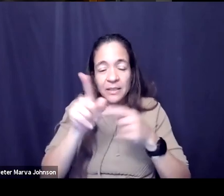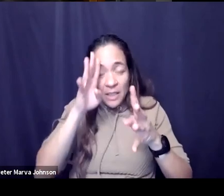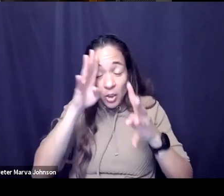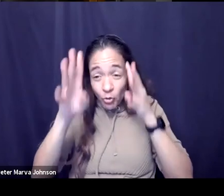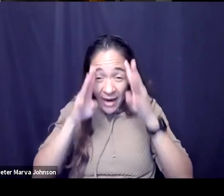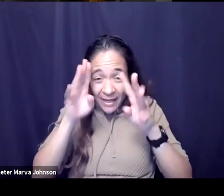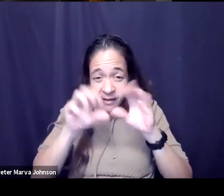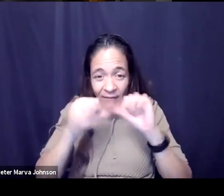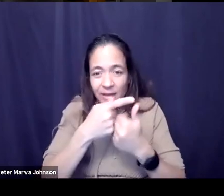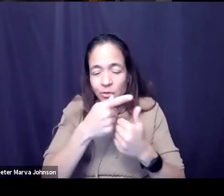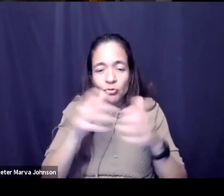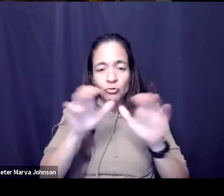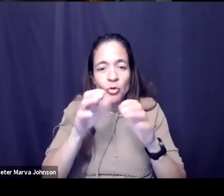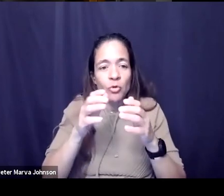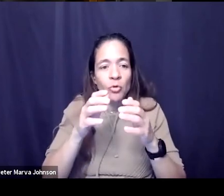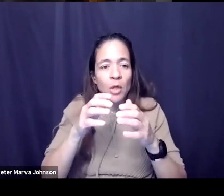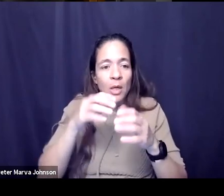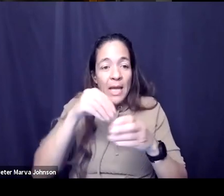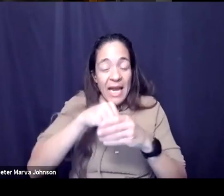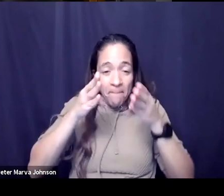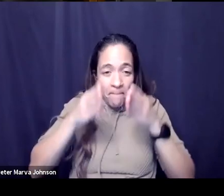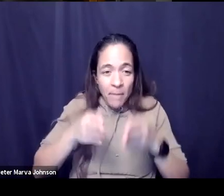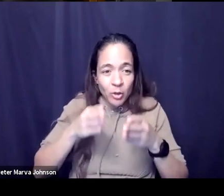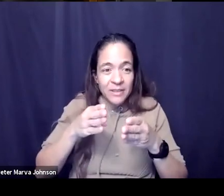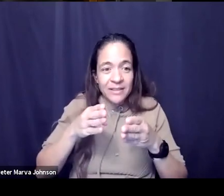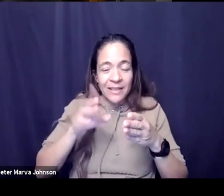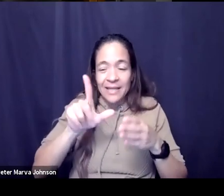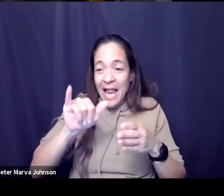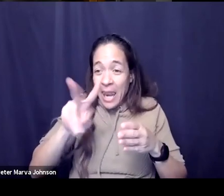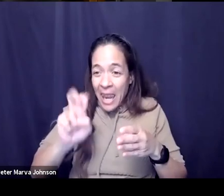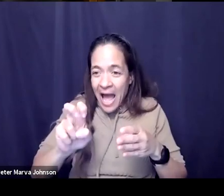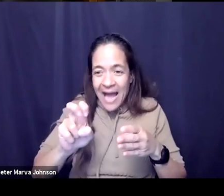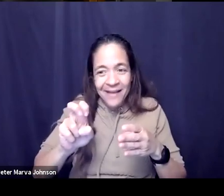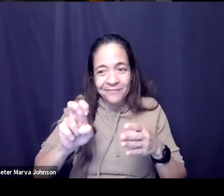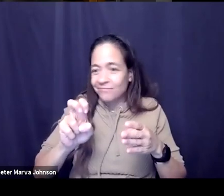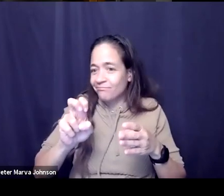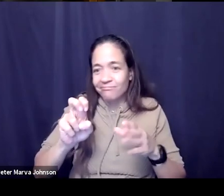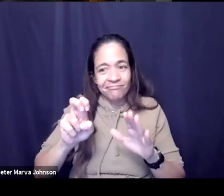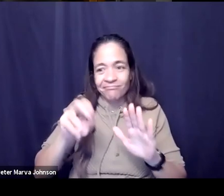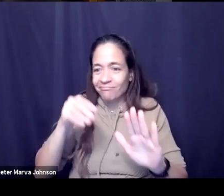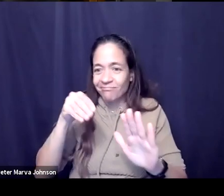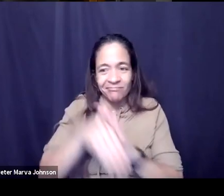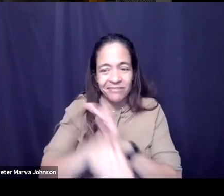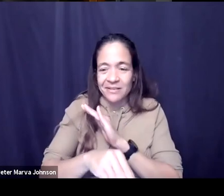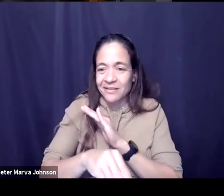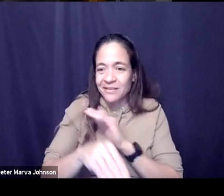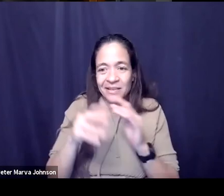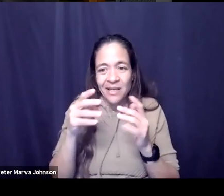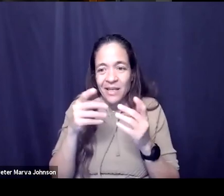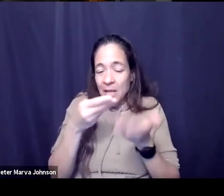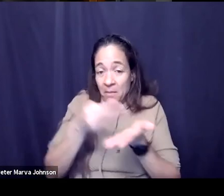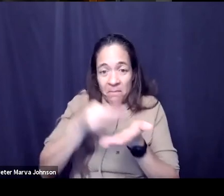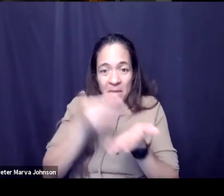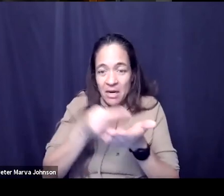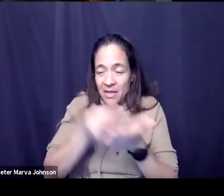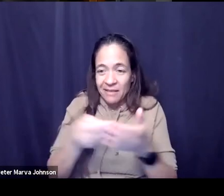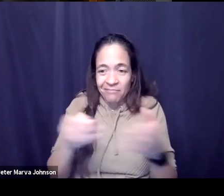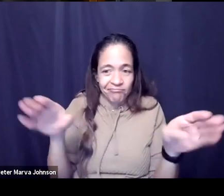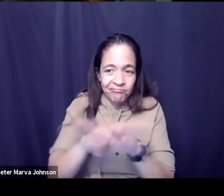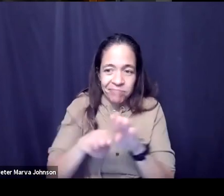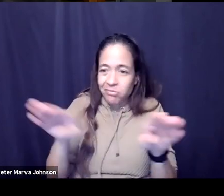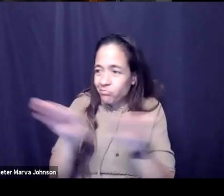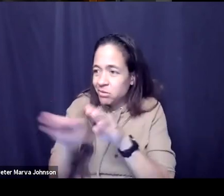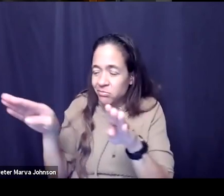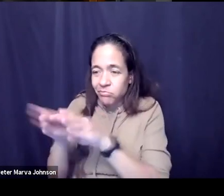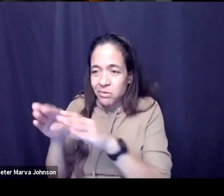like in-person like live production um that stuff was out the window you know all of his clients were gone you know the tens of thousands of hundreds of thousands of dollars they were gone